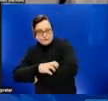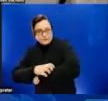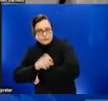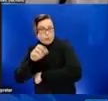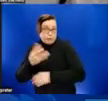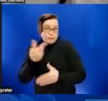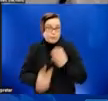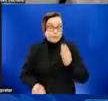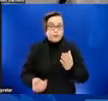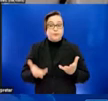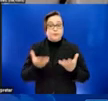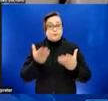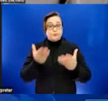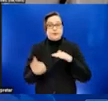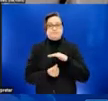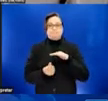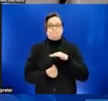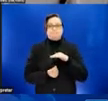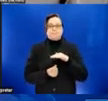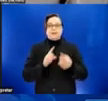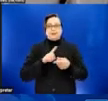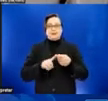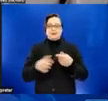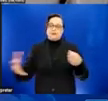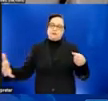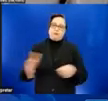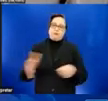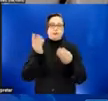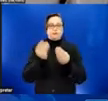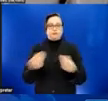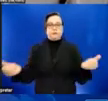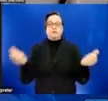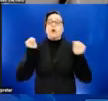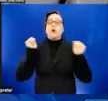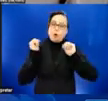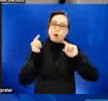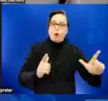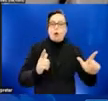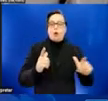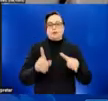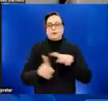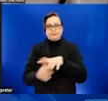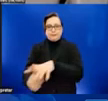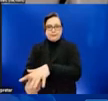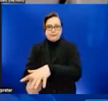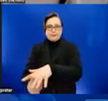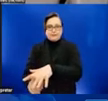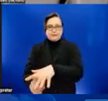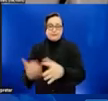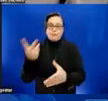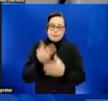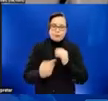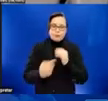isolate until they have had complete resolution of all symptoms. And again, as I mentioned, if you are